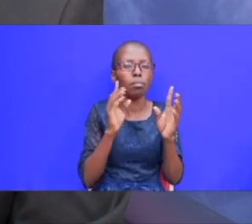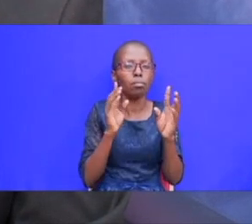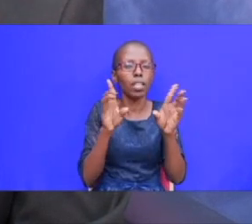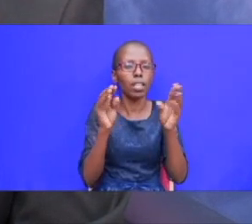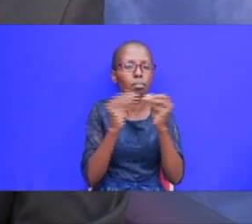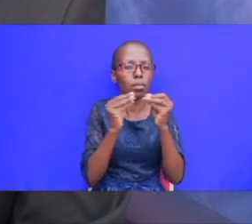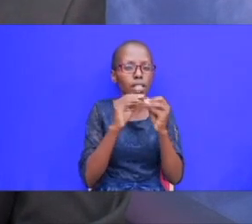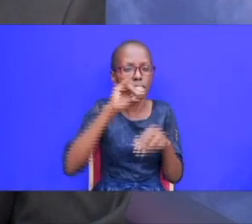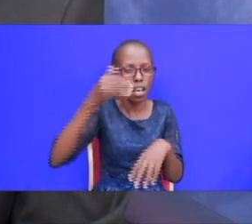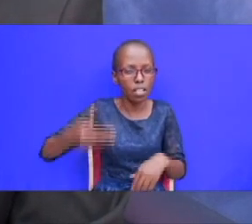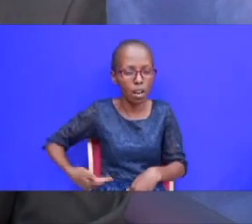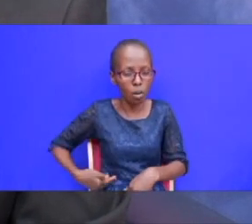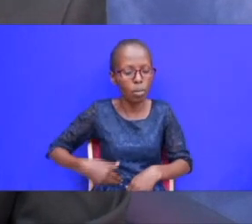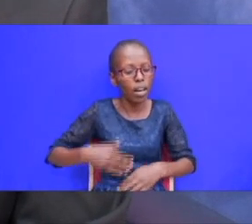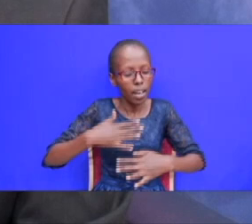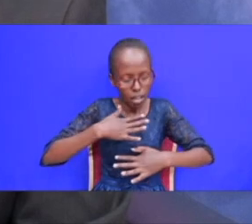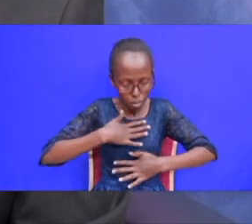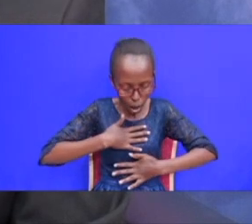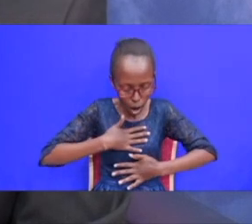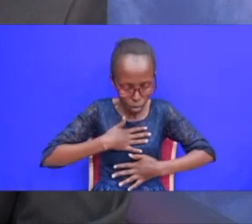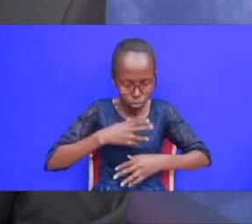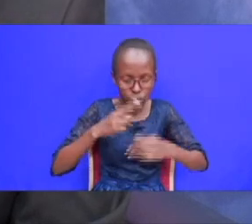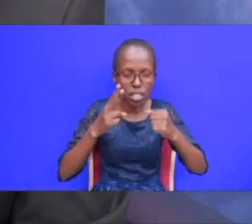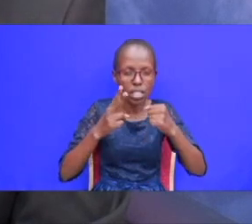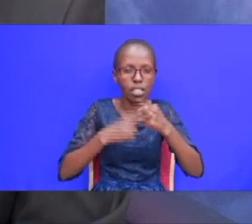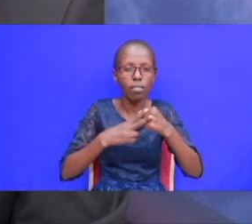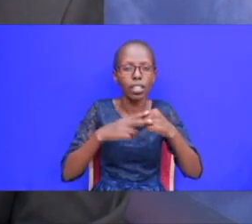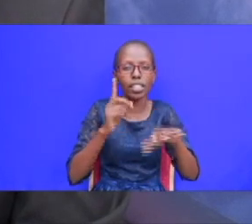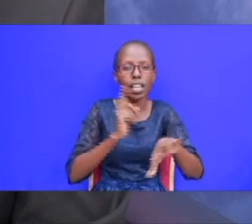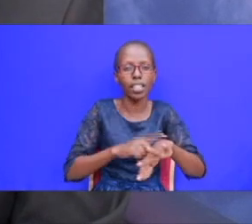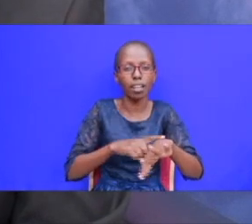realized that jacob bows down seven times to the ground and calls his brother my lord